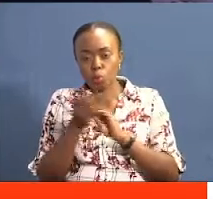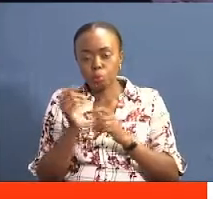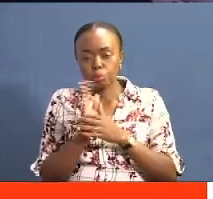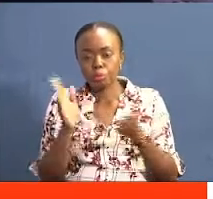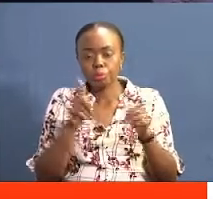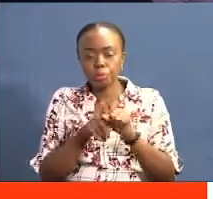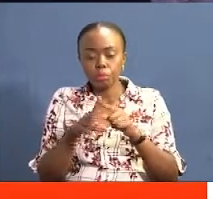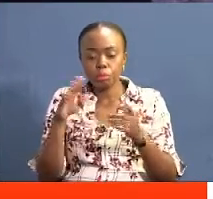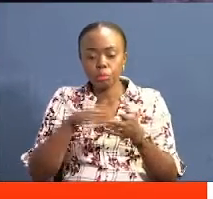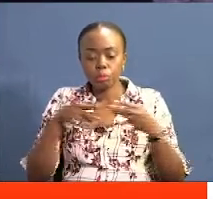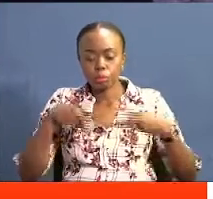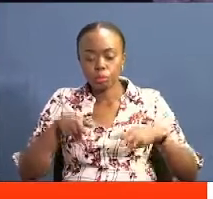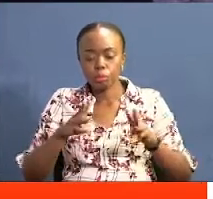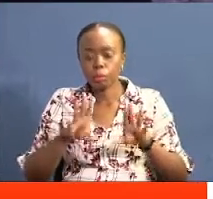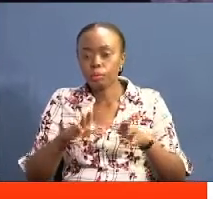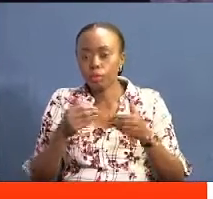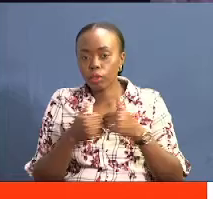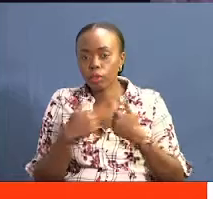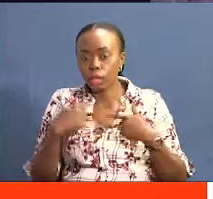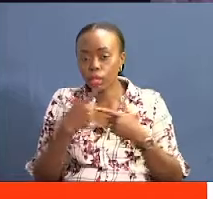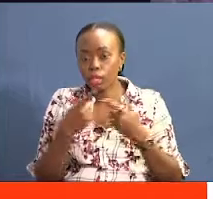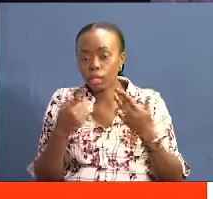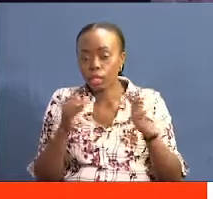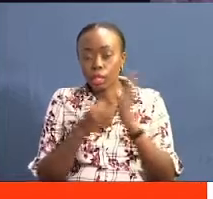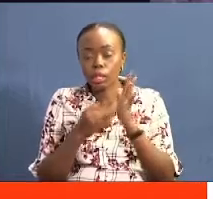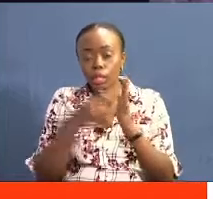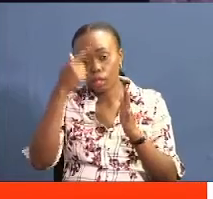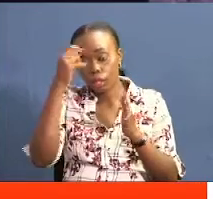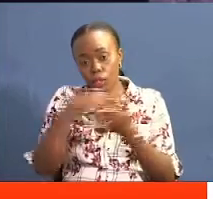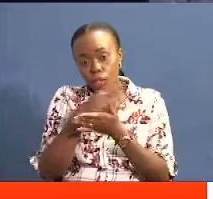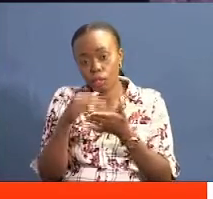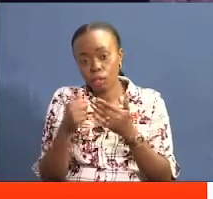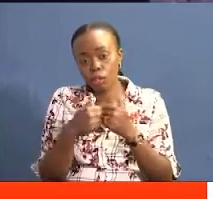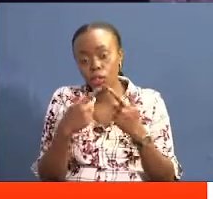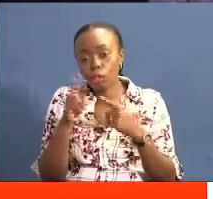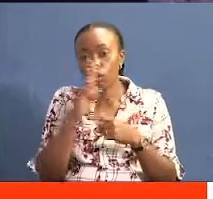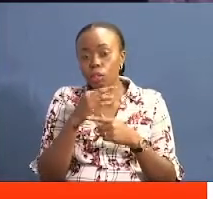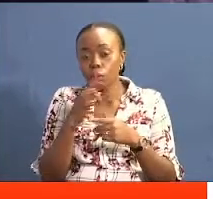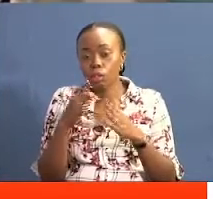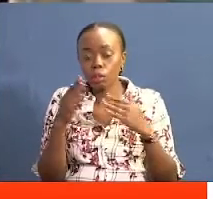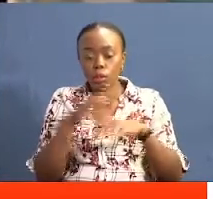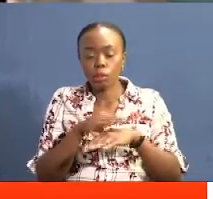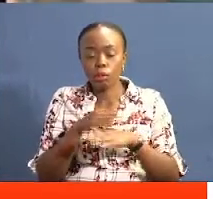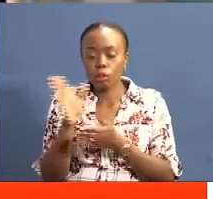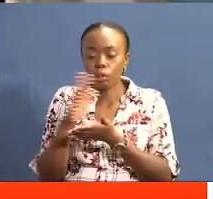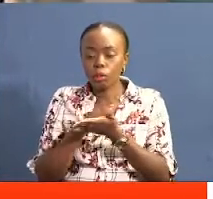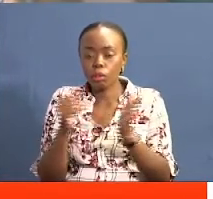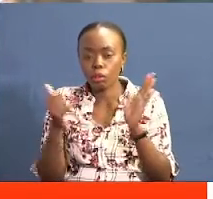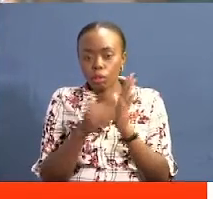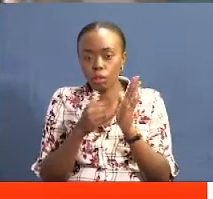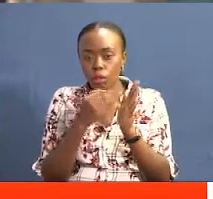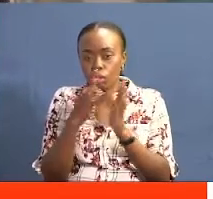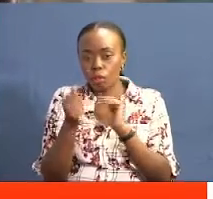also come up with a way forward on how to address these issues because we are all the consumers of good environment. There are issues of